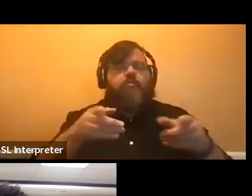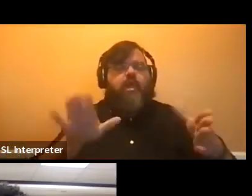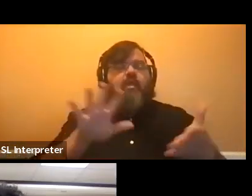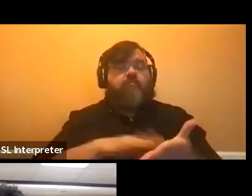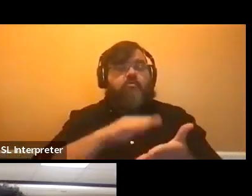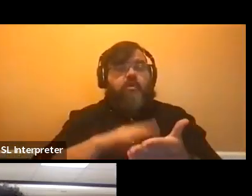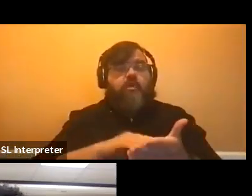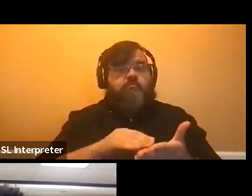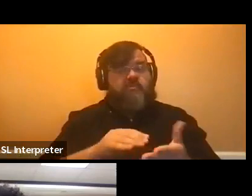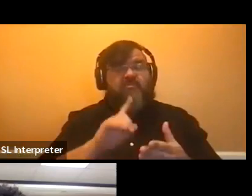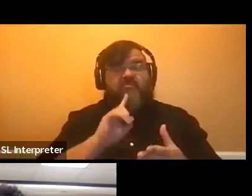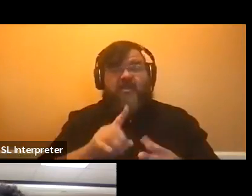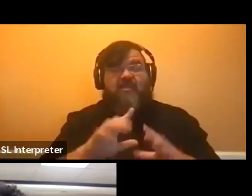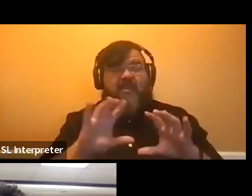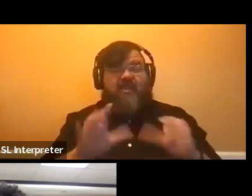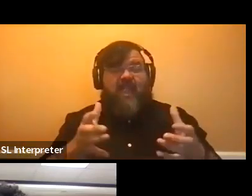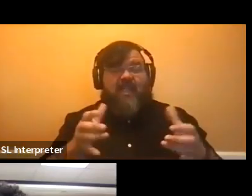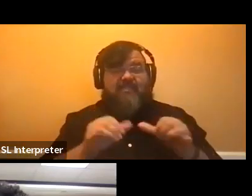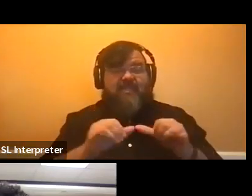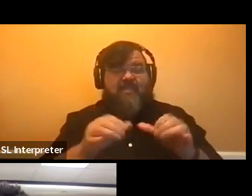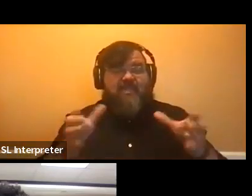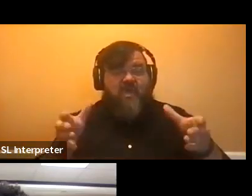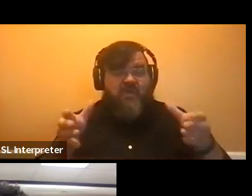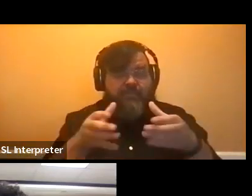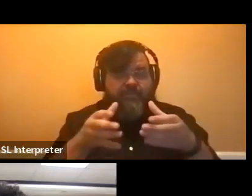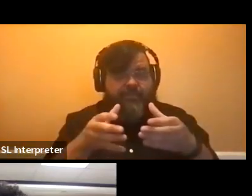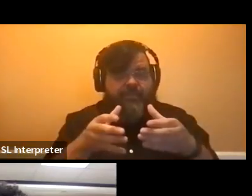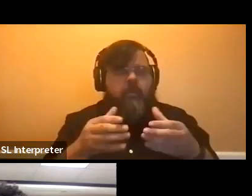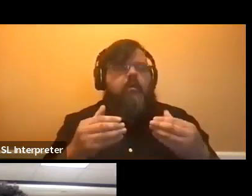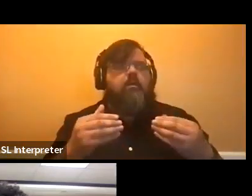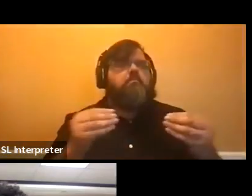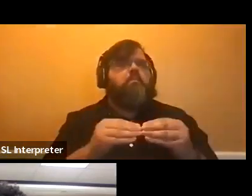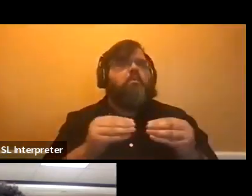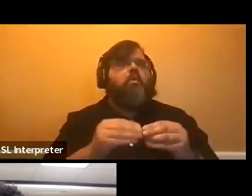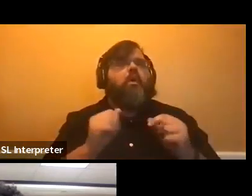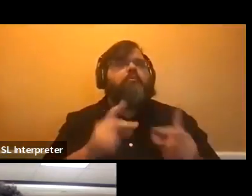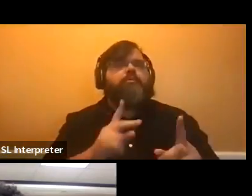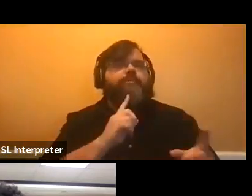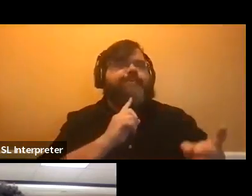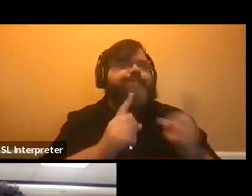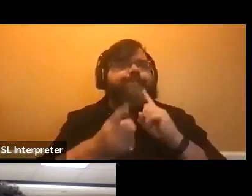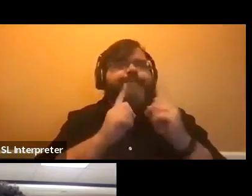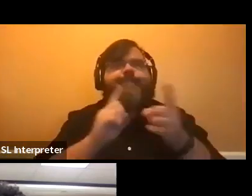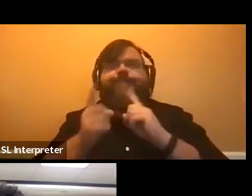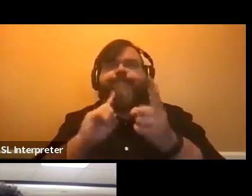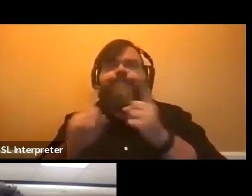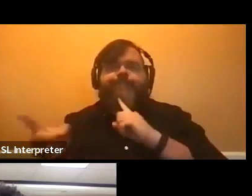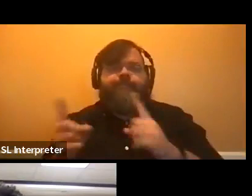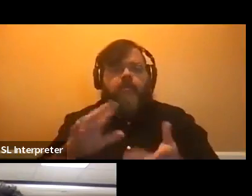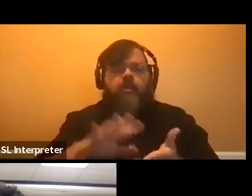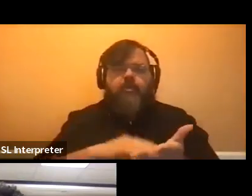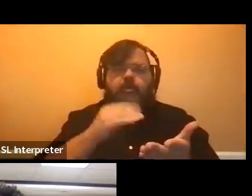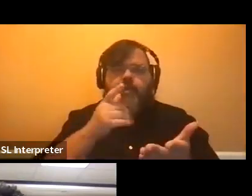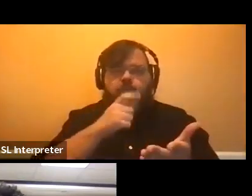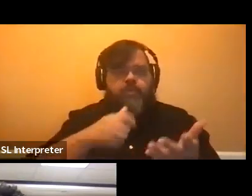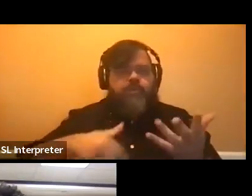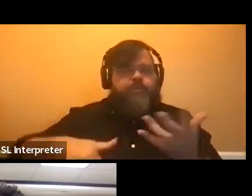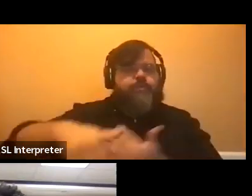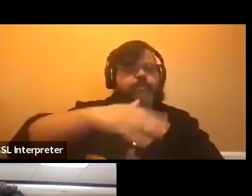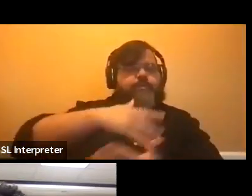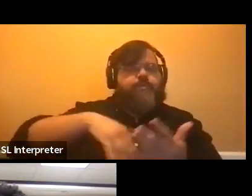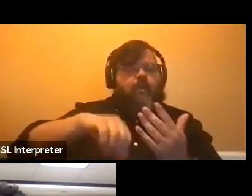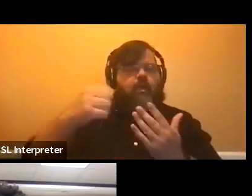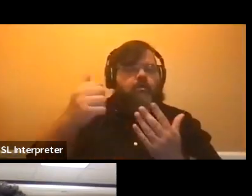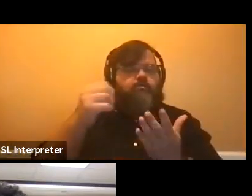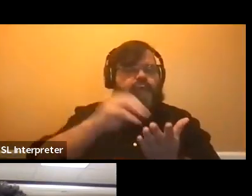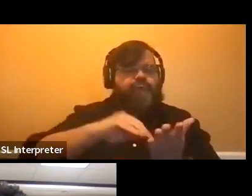size where maybe you have more opportunities to ask questions, again, to get to know other students and the professor, maybe